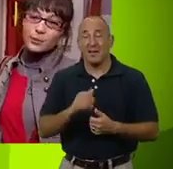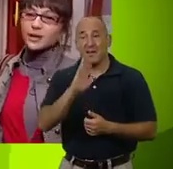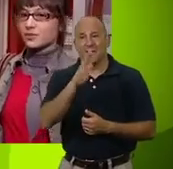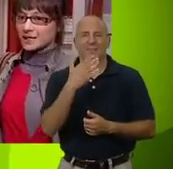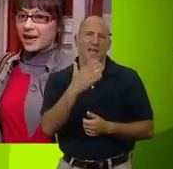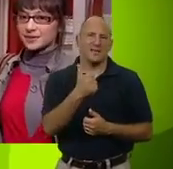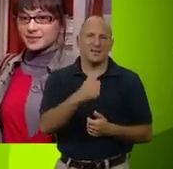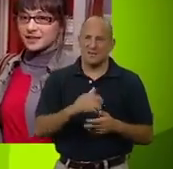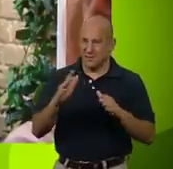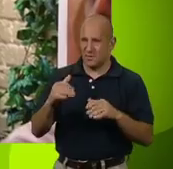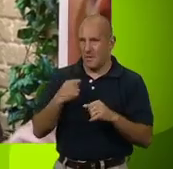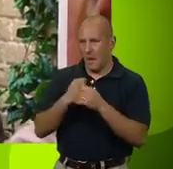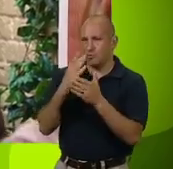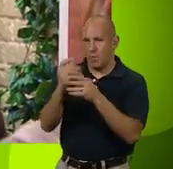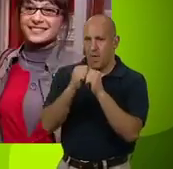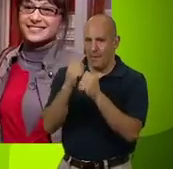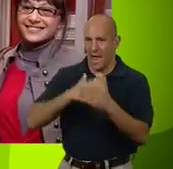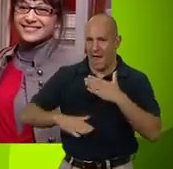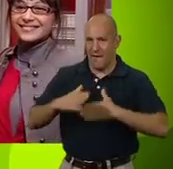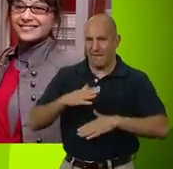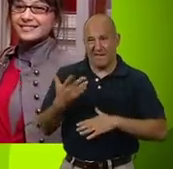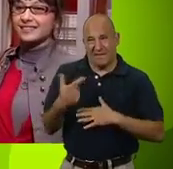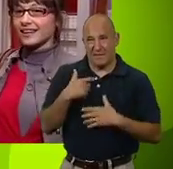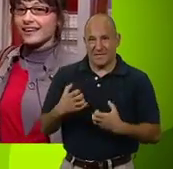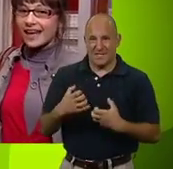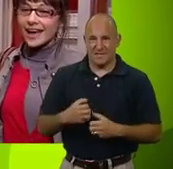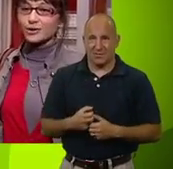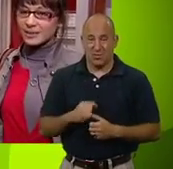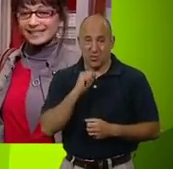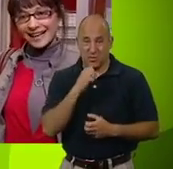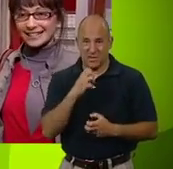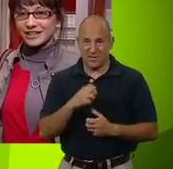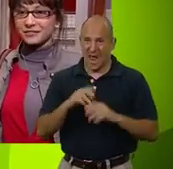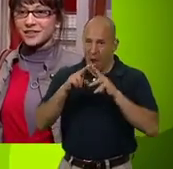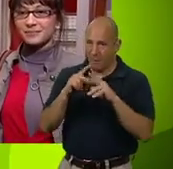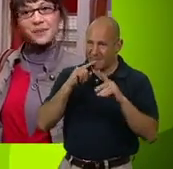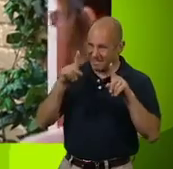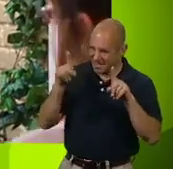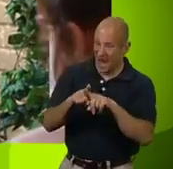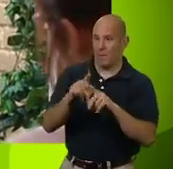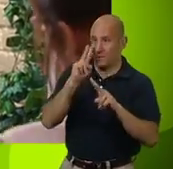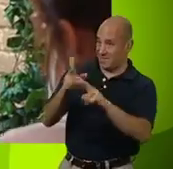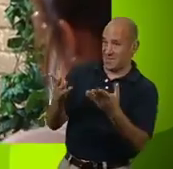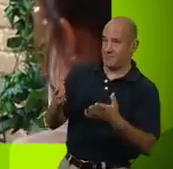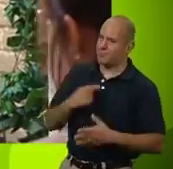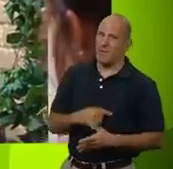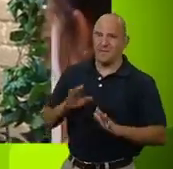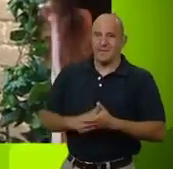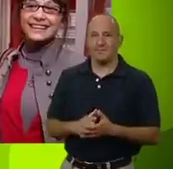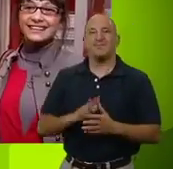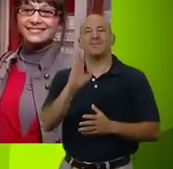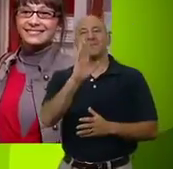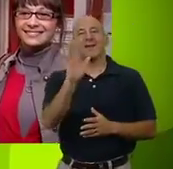again. We'll make sure Max behaves himself, even if it kills us. Which he probably will. And the house will be exactly as you left it. I promise. See you later.